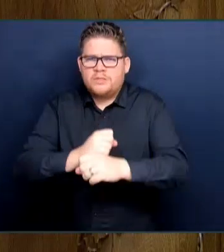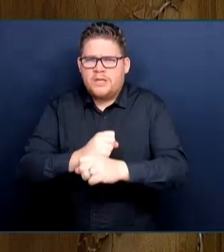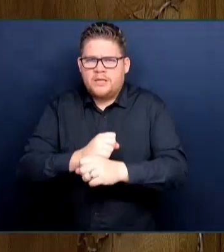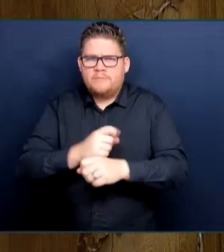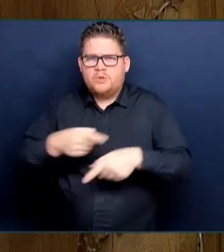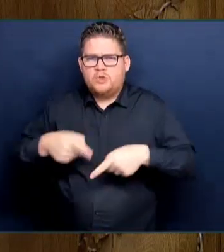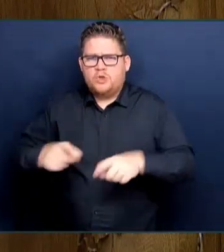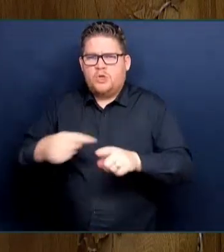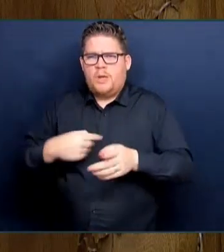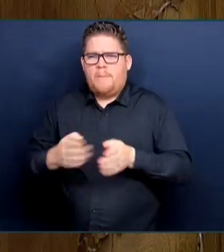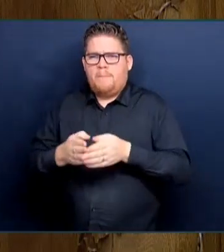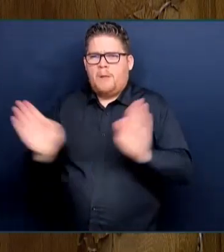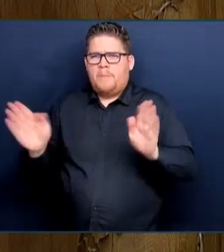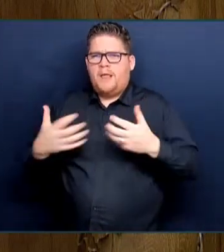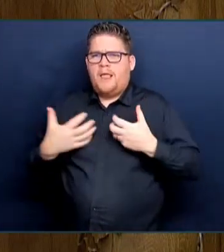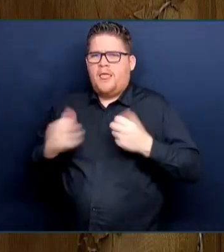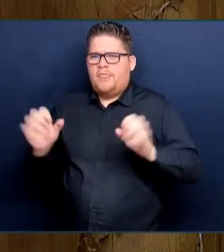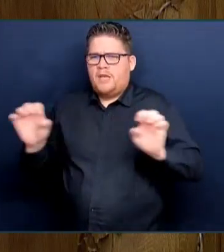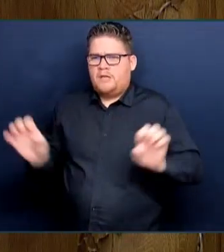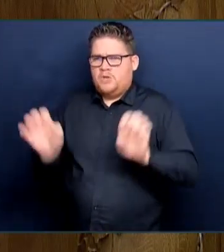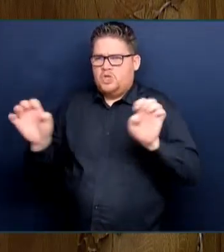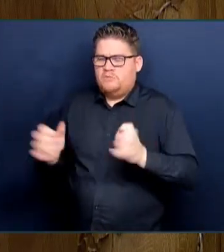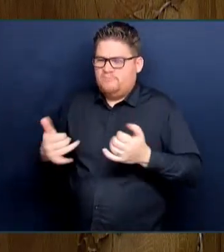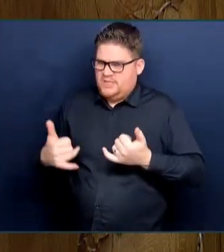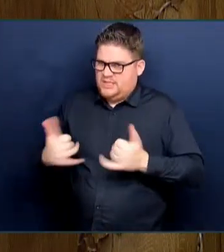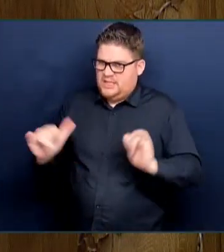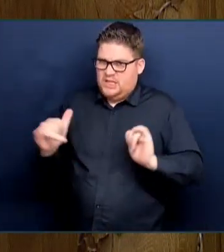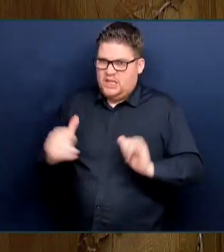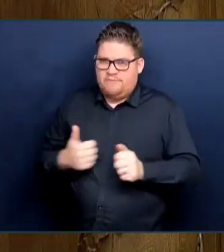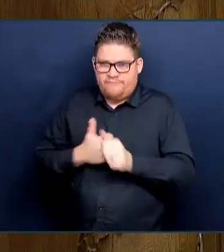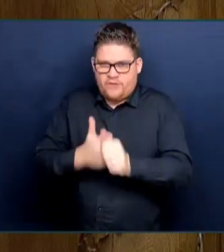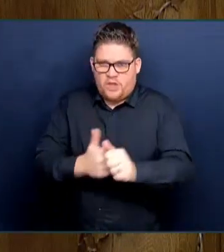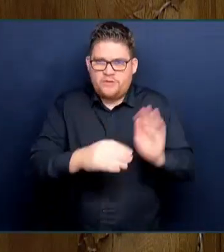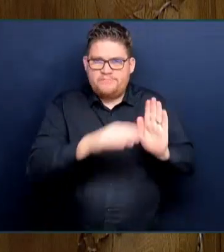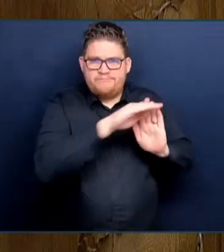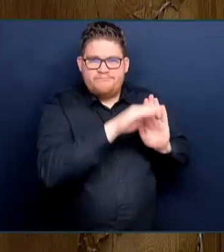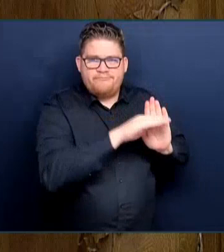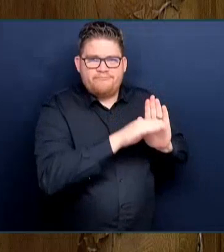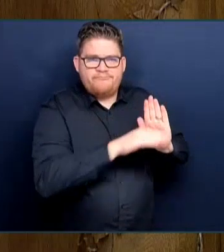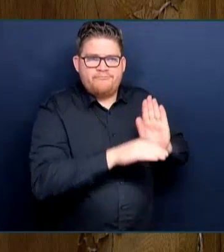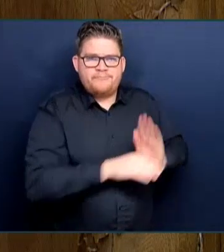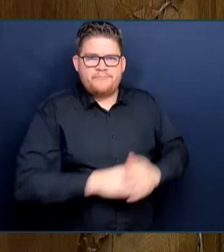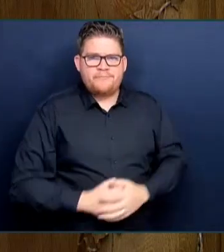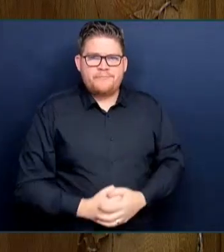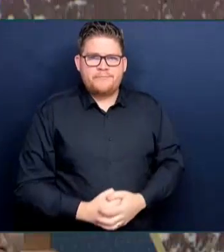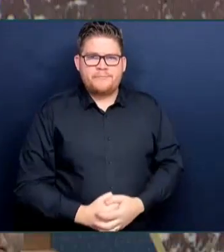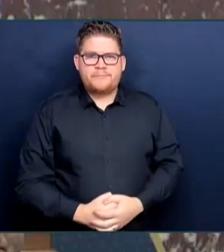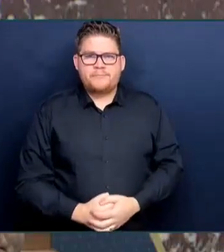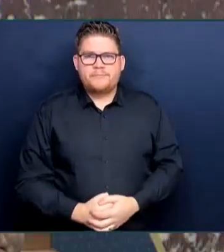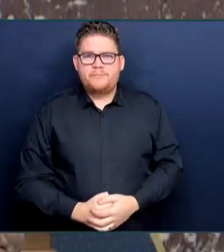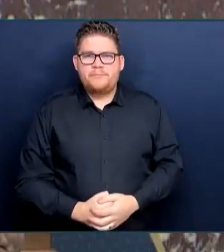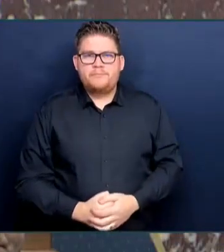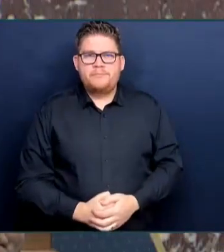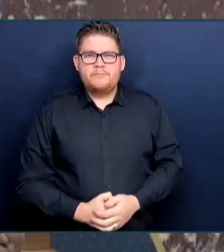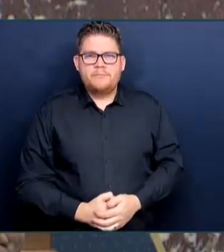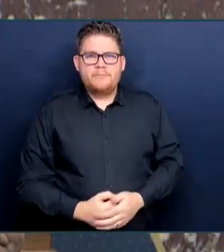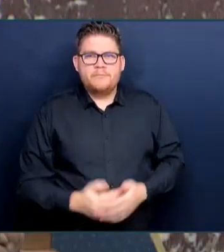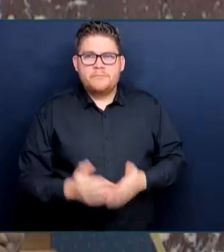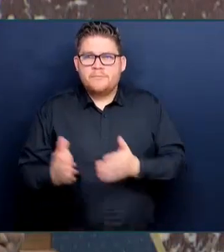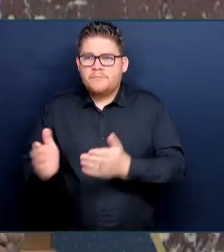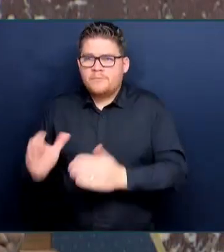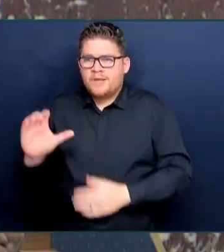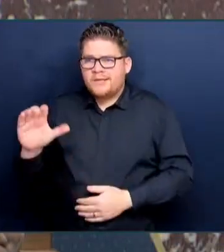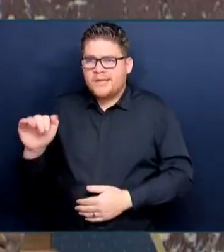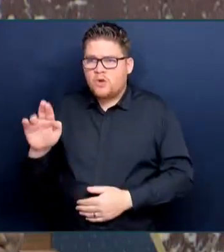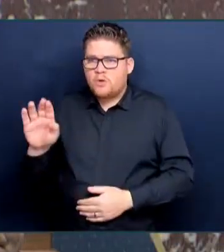Member for Caribou North. Mr. Speaker, wildfires, floods, landslides